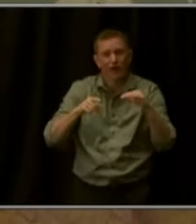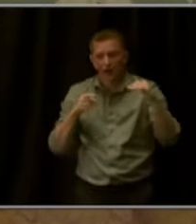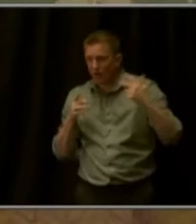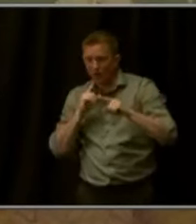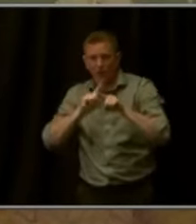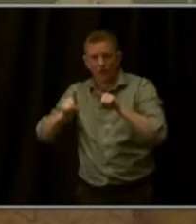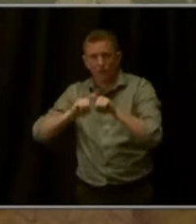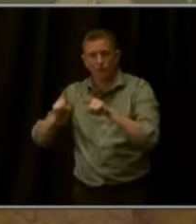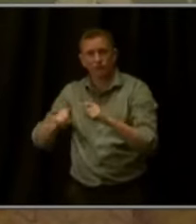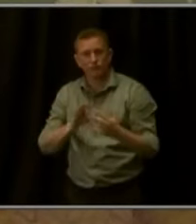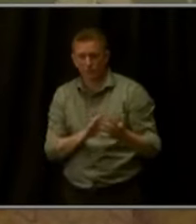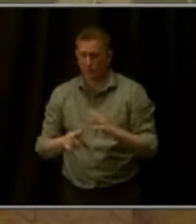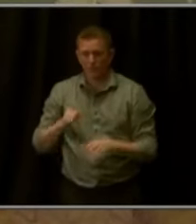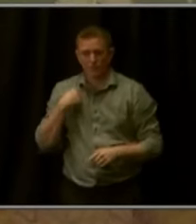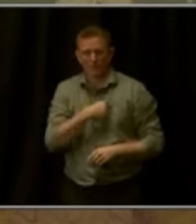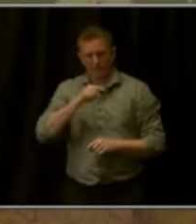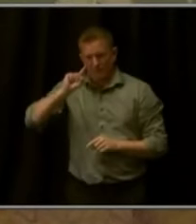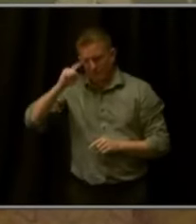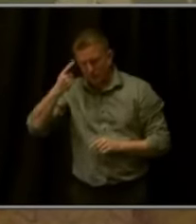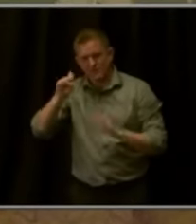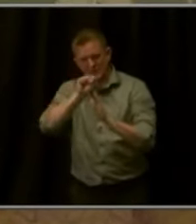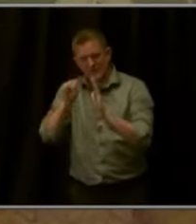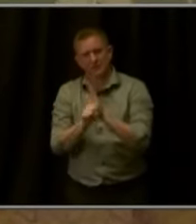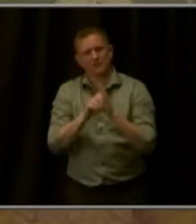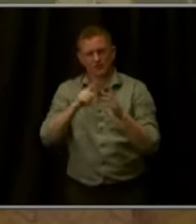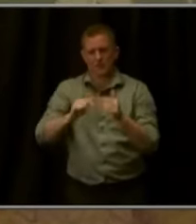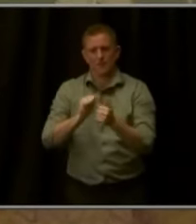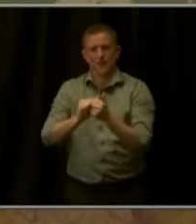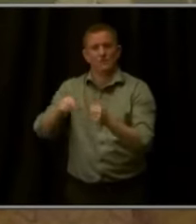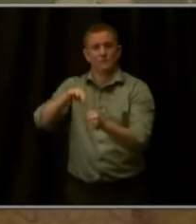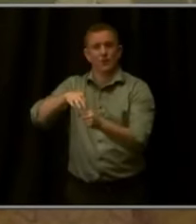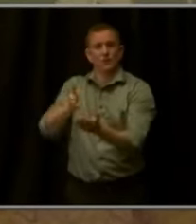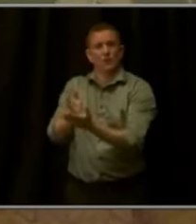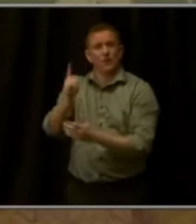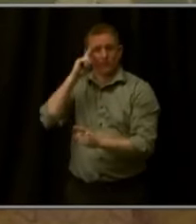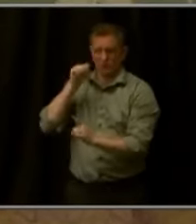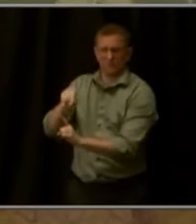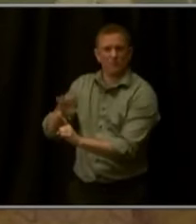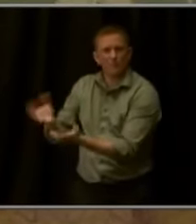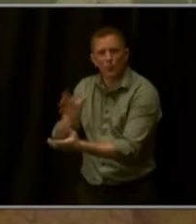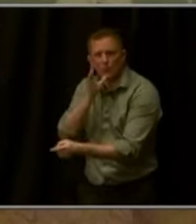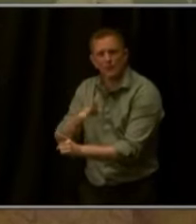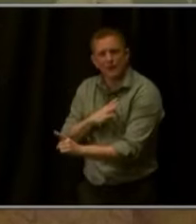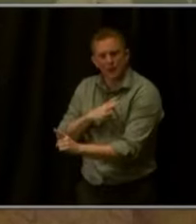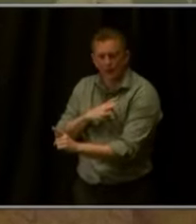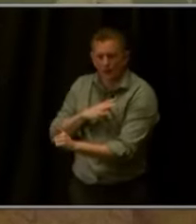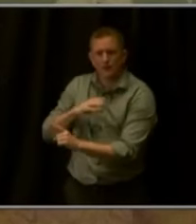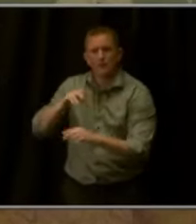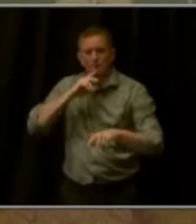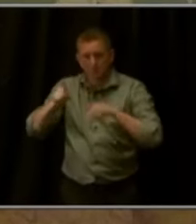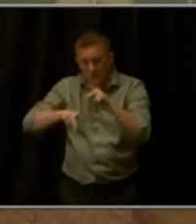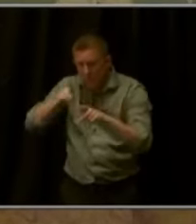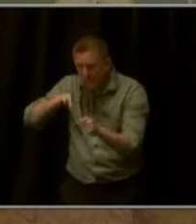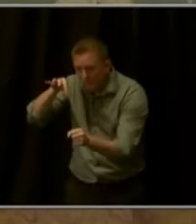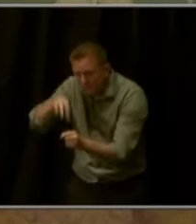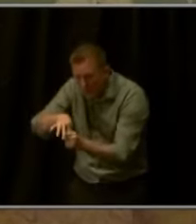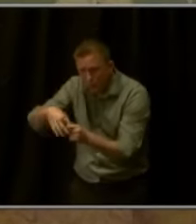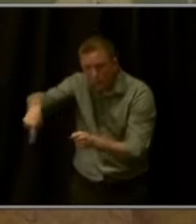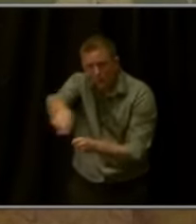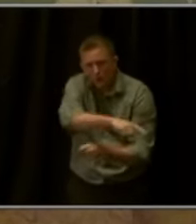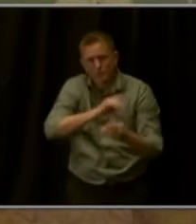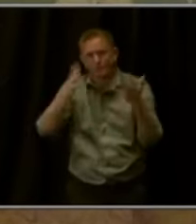first state in America to pass voting rights for women through a vote of the people, something our place would give.